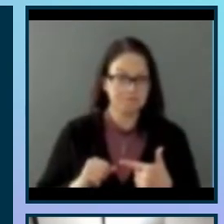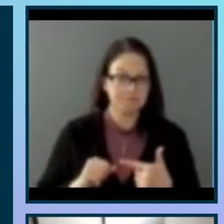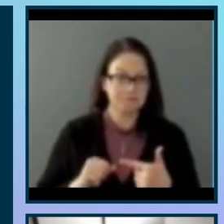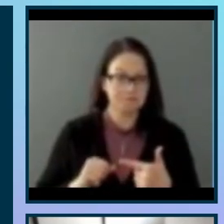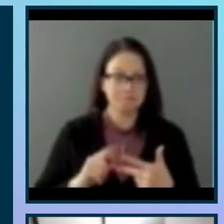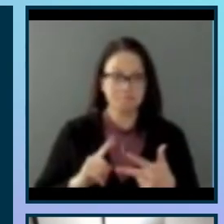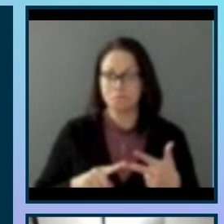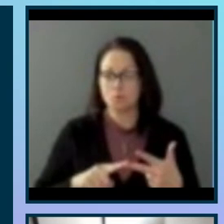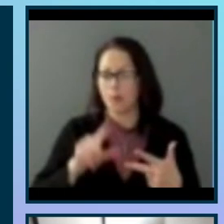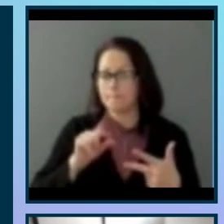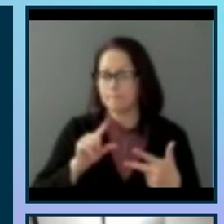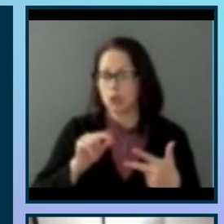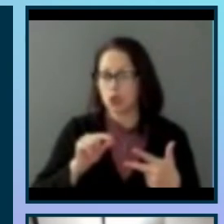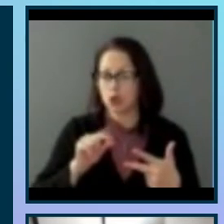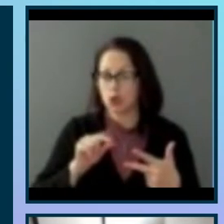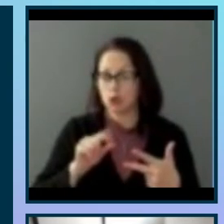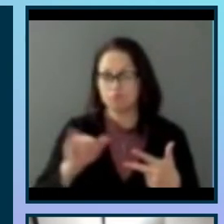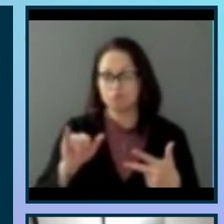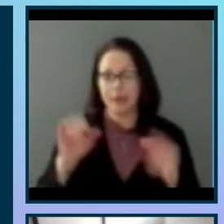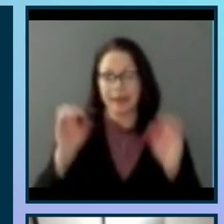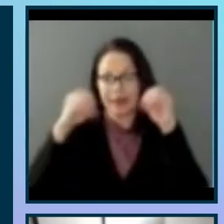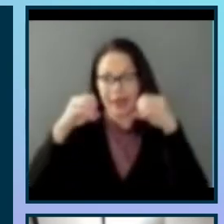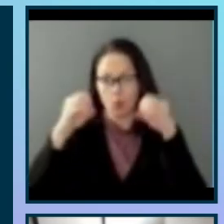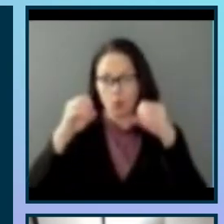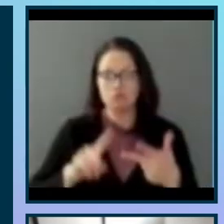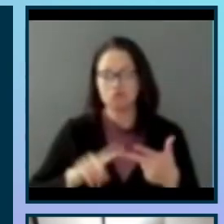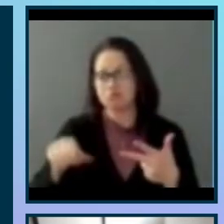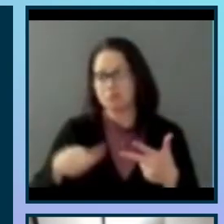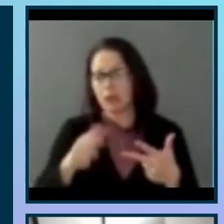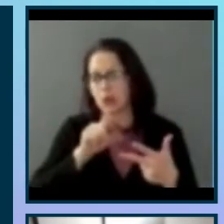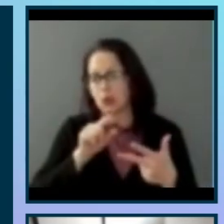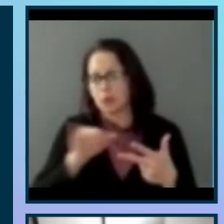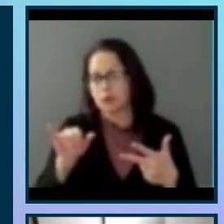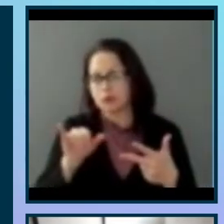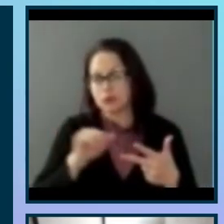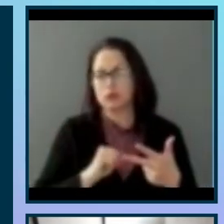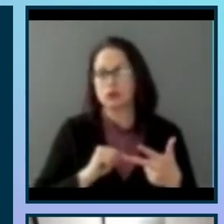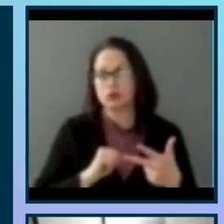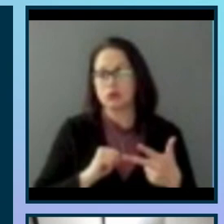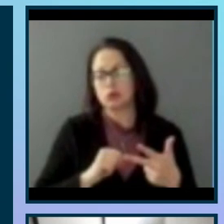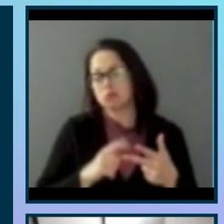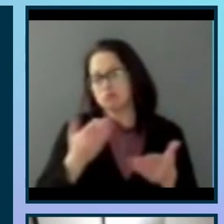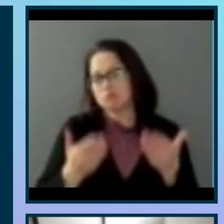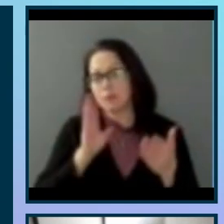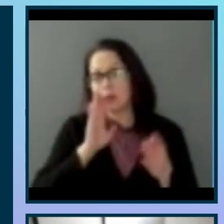birds. are birds, such as owls. And other birds may go silent.